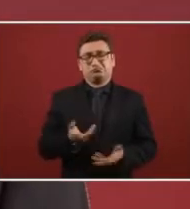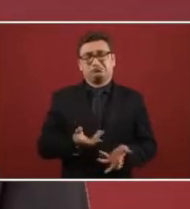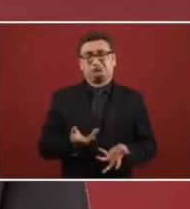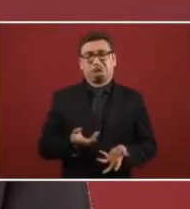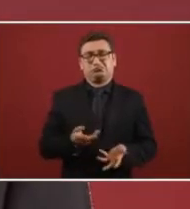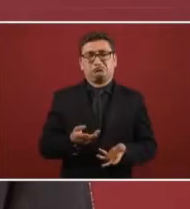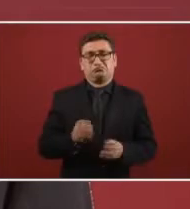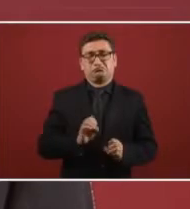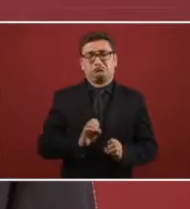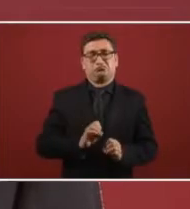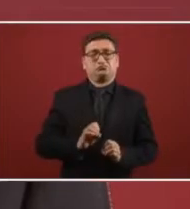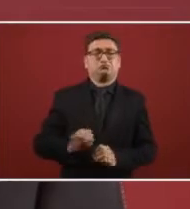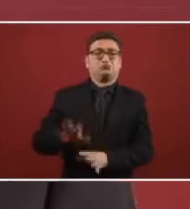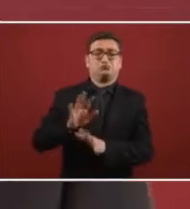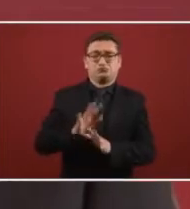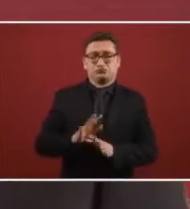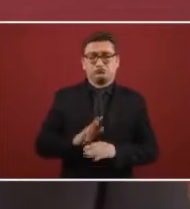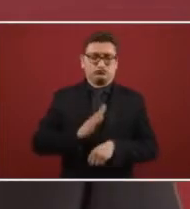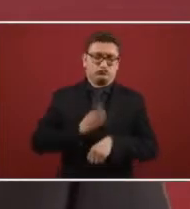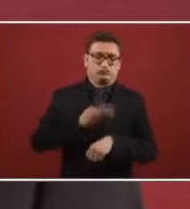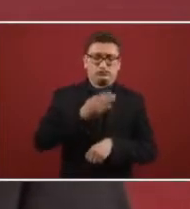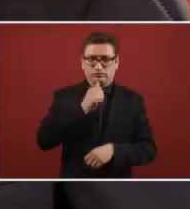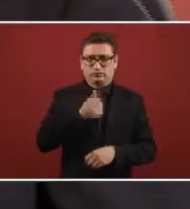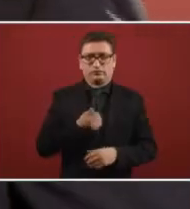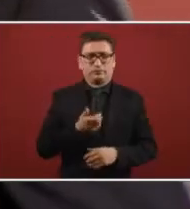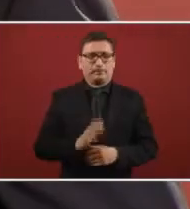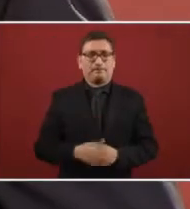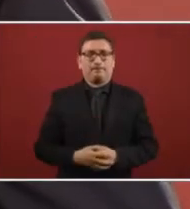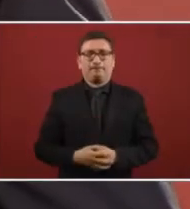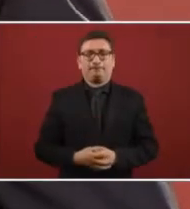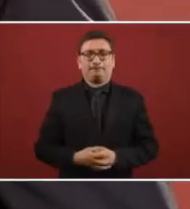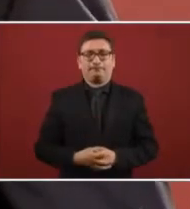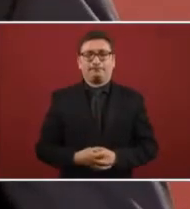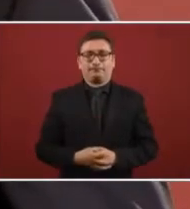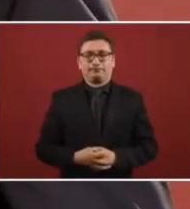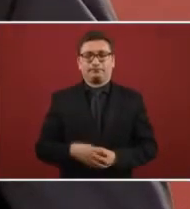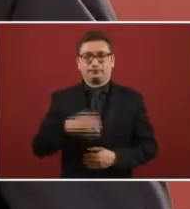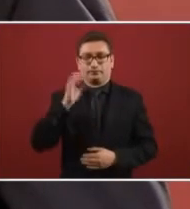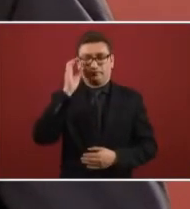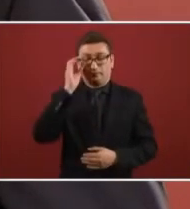of tolerance or impunity.